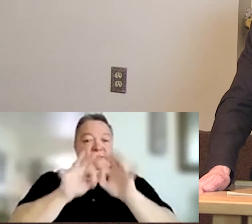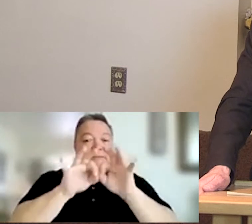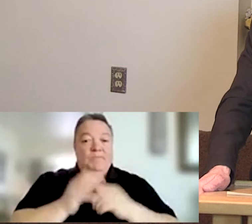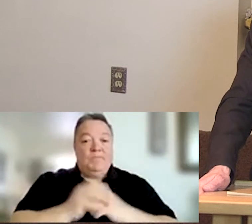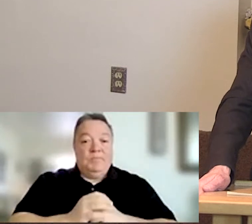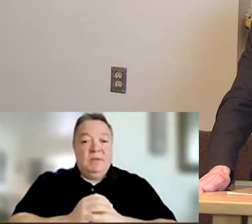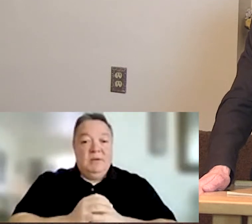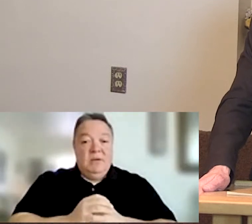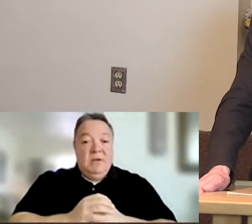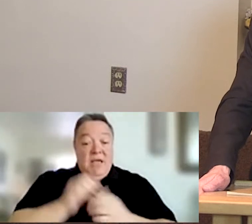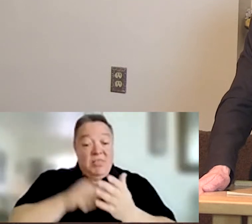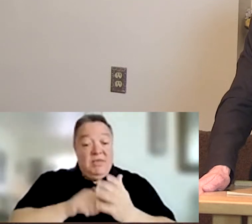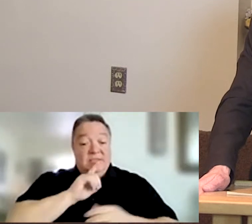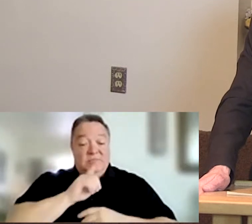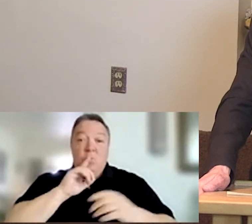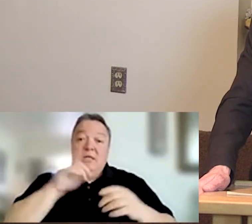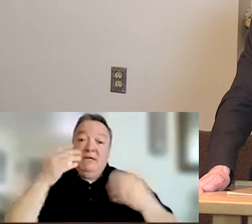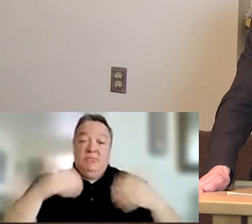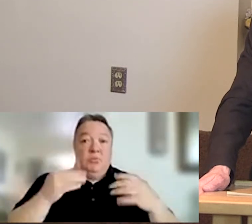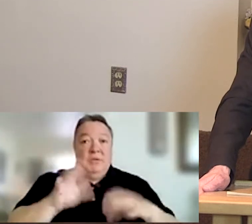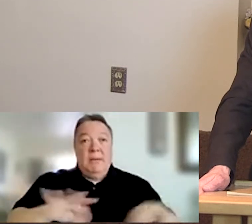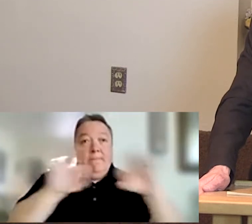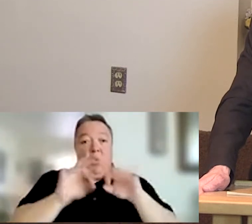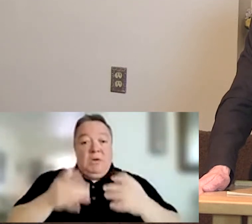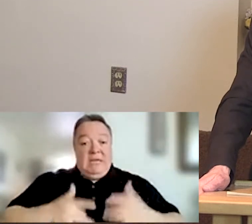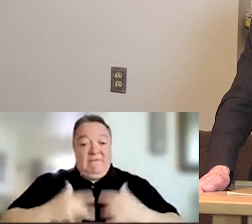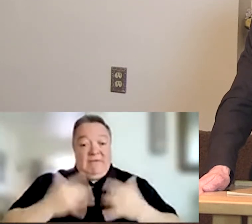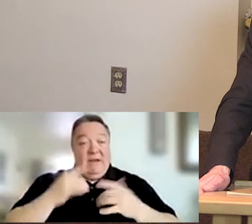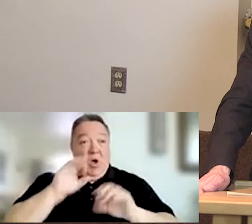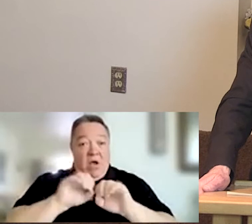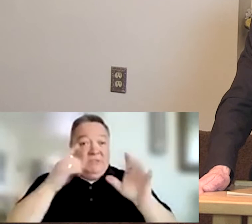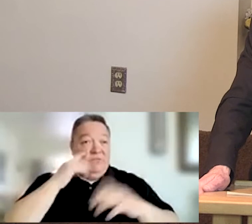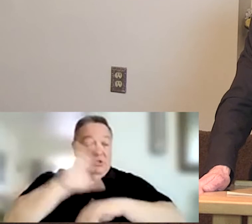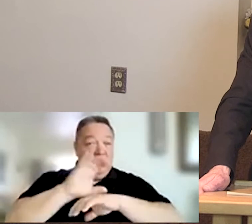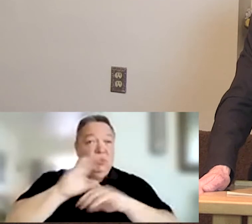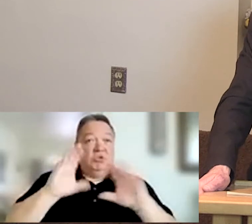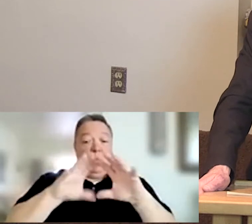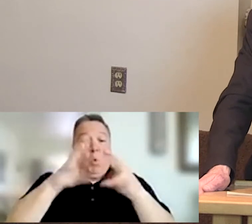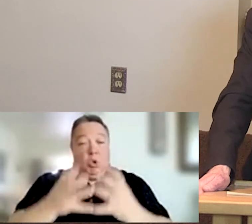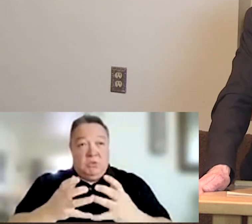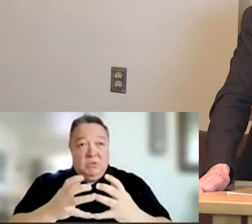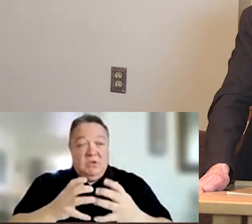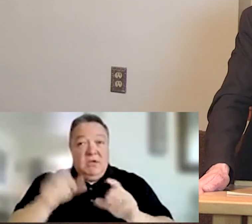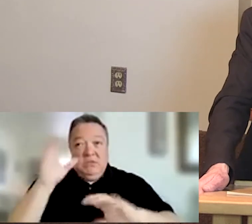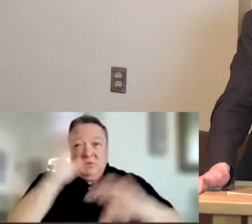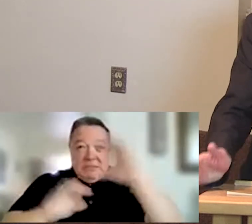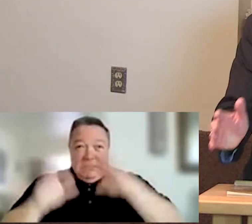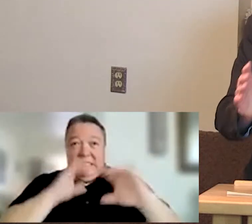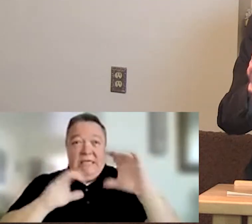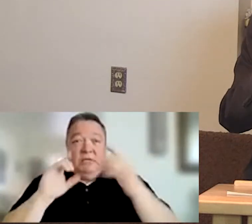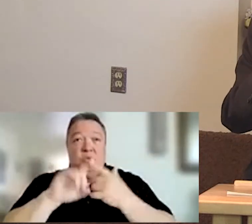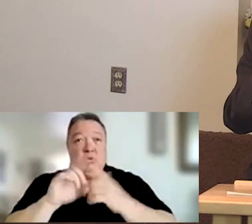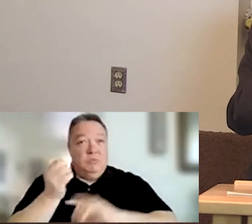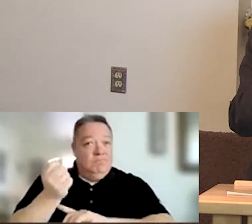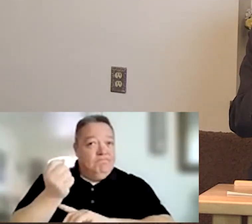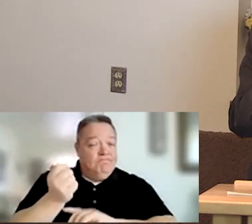This is an extremely important event, obviously, for our church and for our world as we seek to underscore